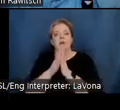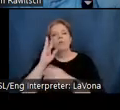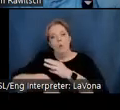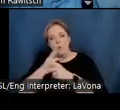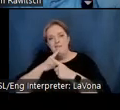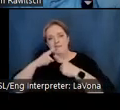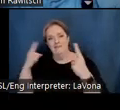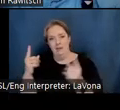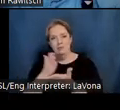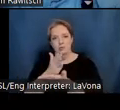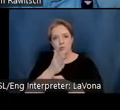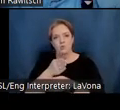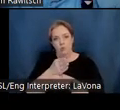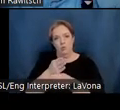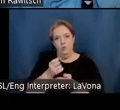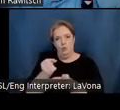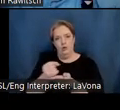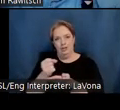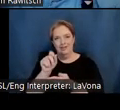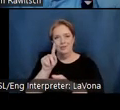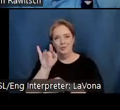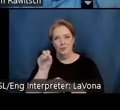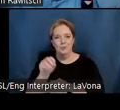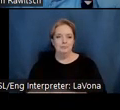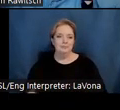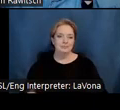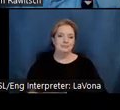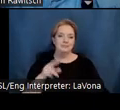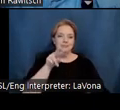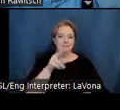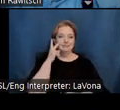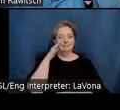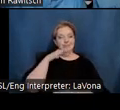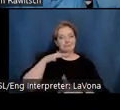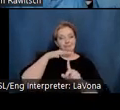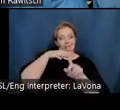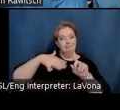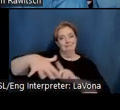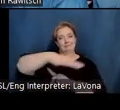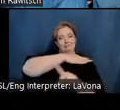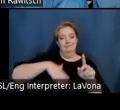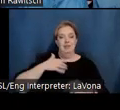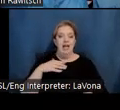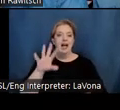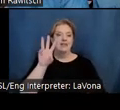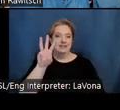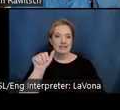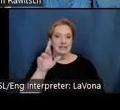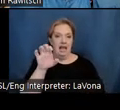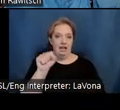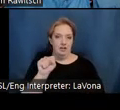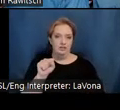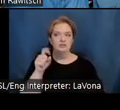In this photo, you get a sense of the surrounding landscape, six acres of what we call our drought tolerant water wise